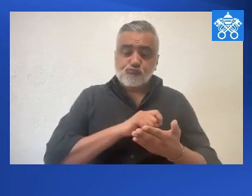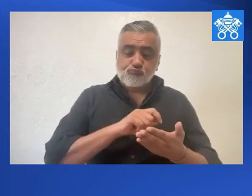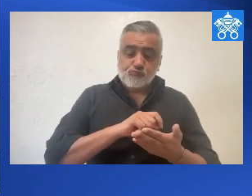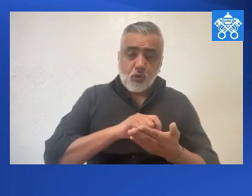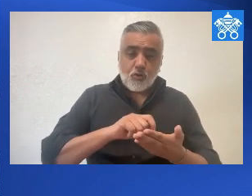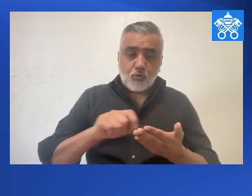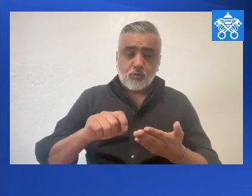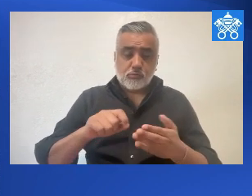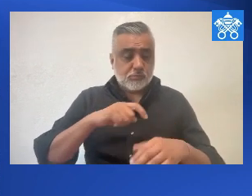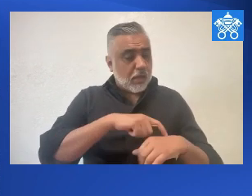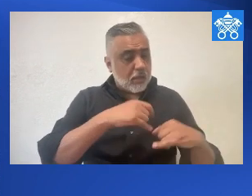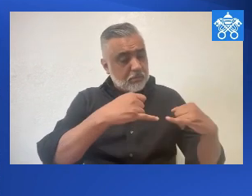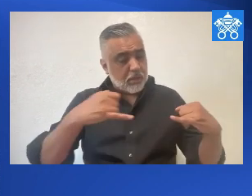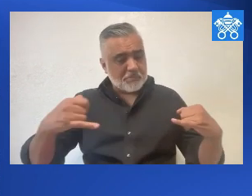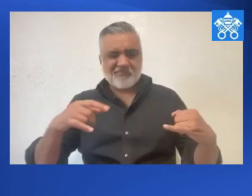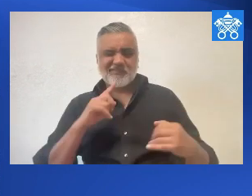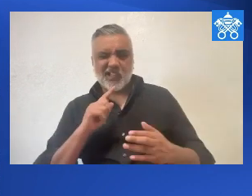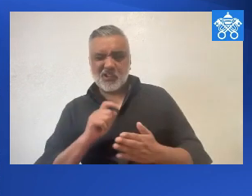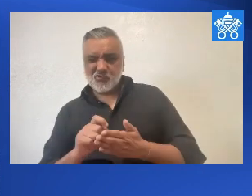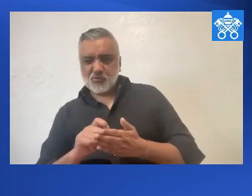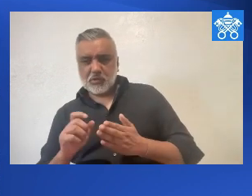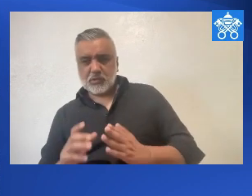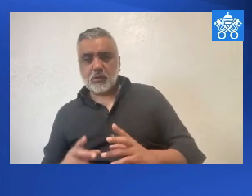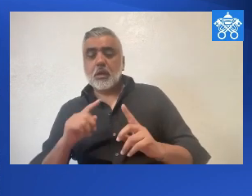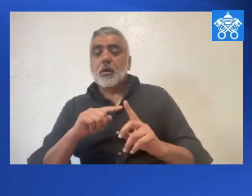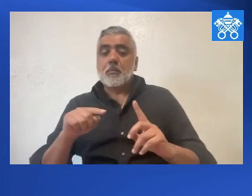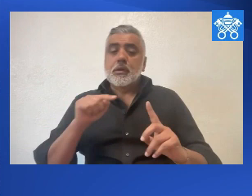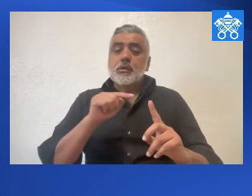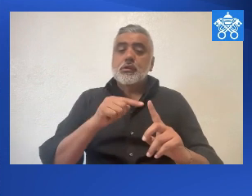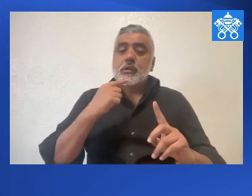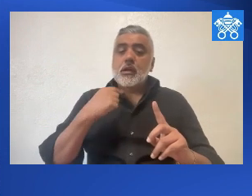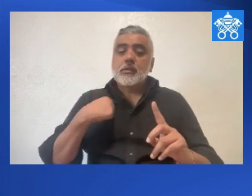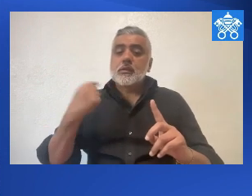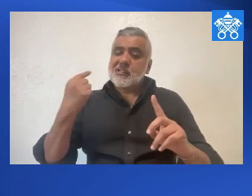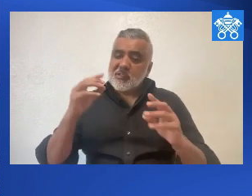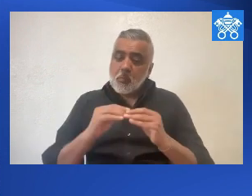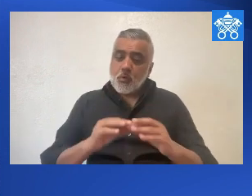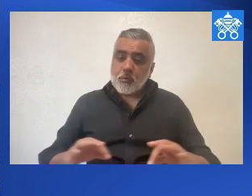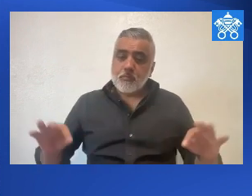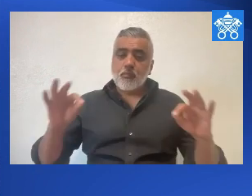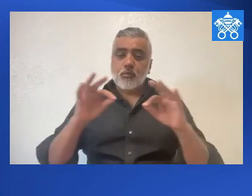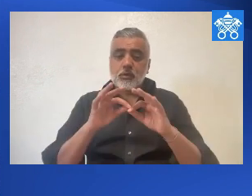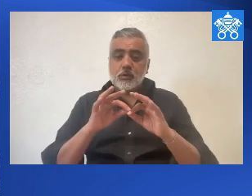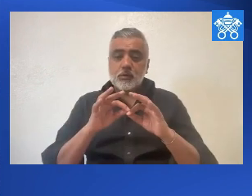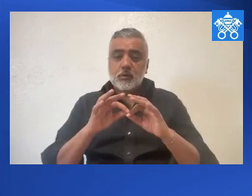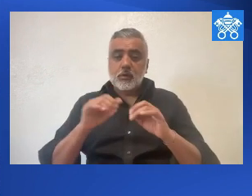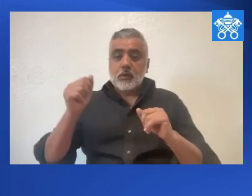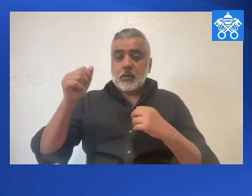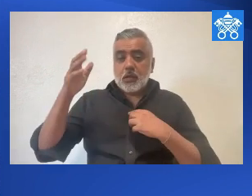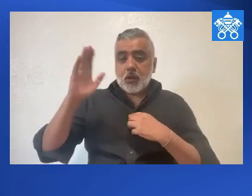intend to chronicle the times. She's not a journalist. but to tell us something much more important,